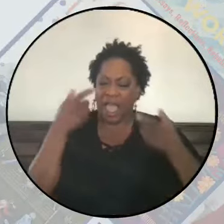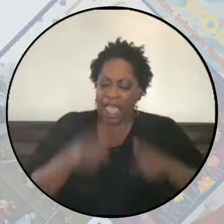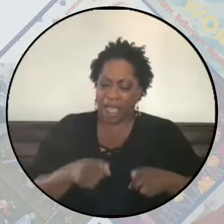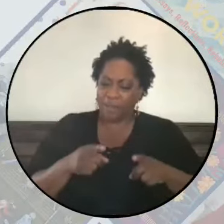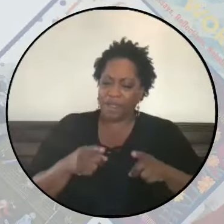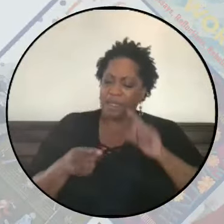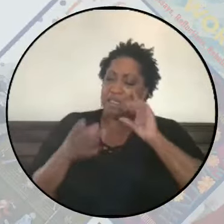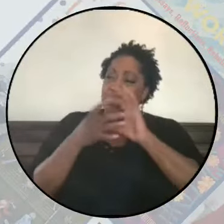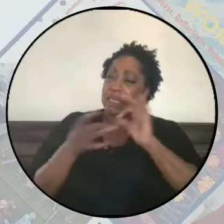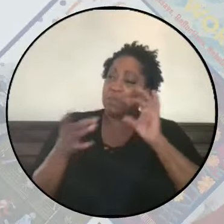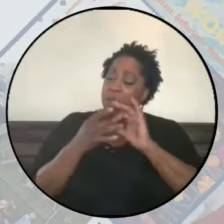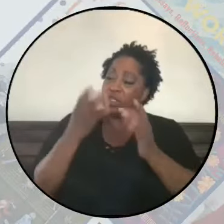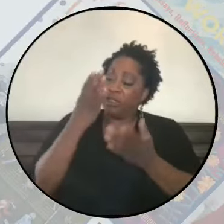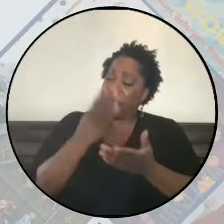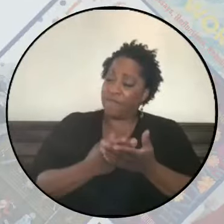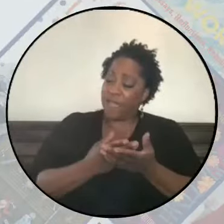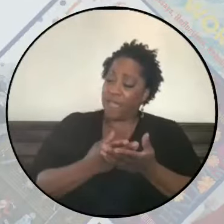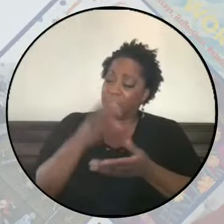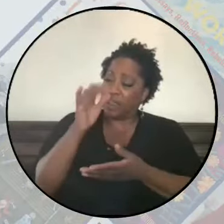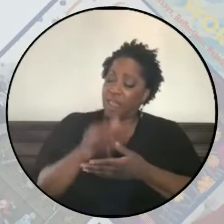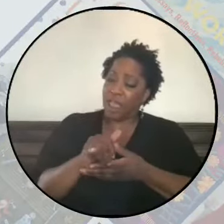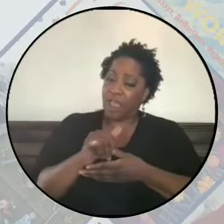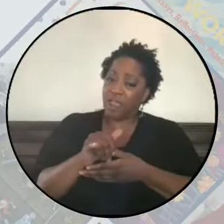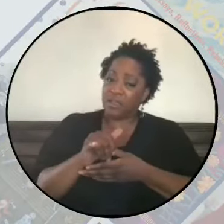mention the fact that